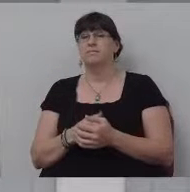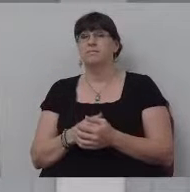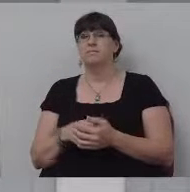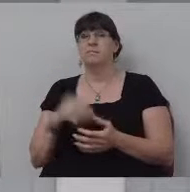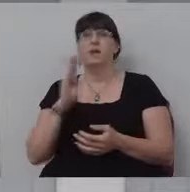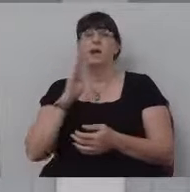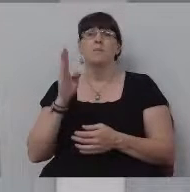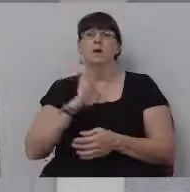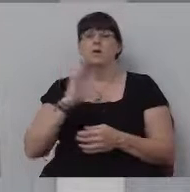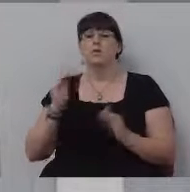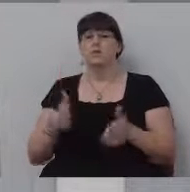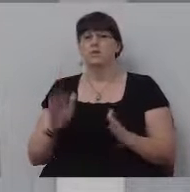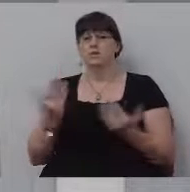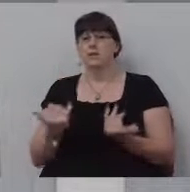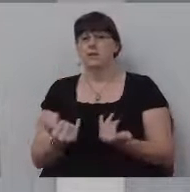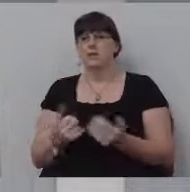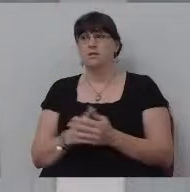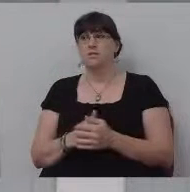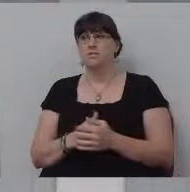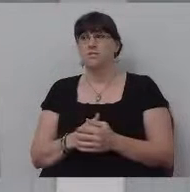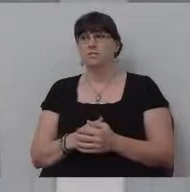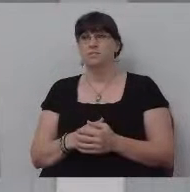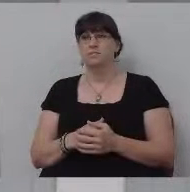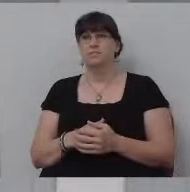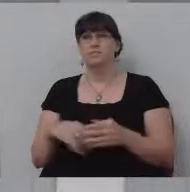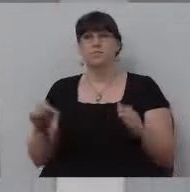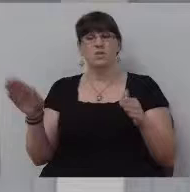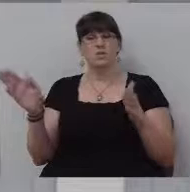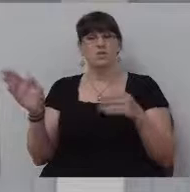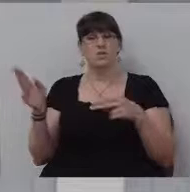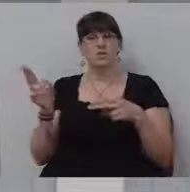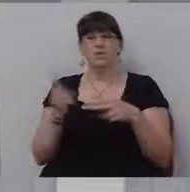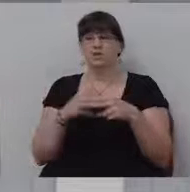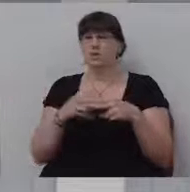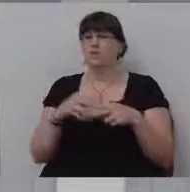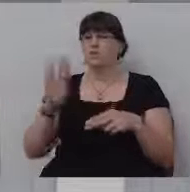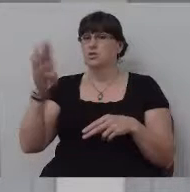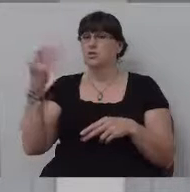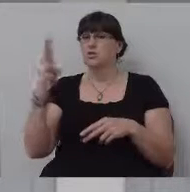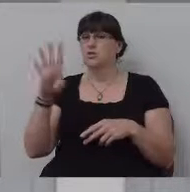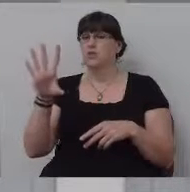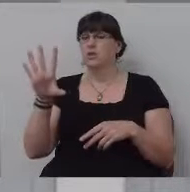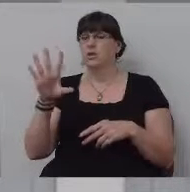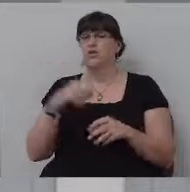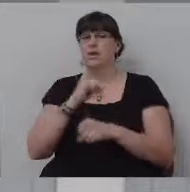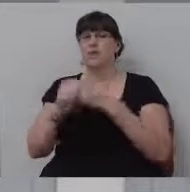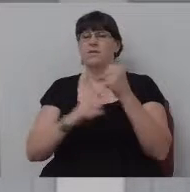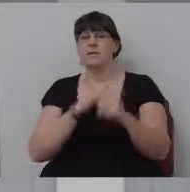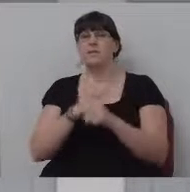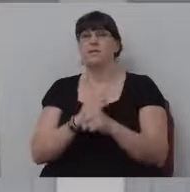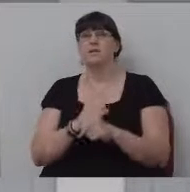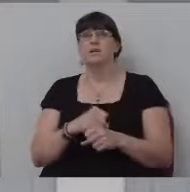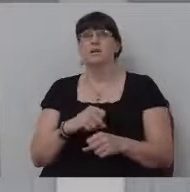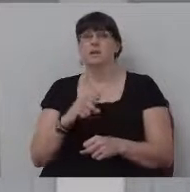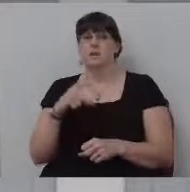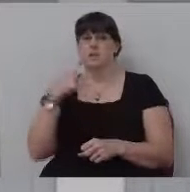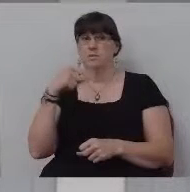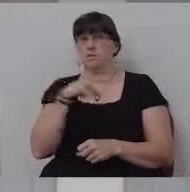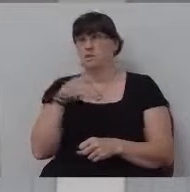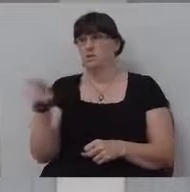I've been a Christian now for just about 45 years. I've been in the ministry almost 40 years. I'm going to tell you,